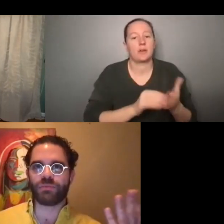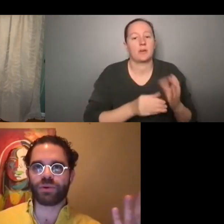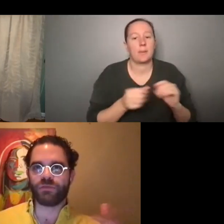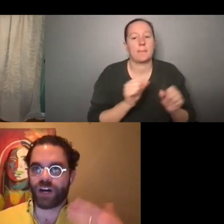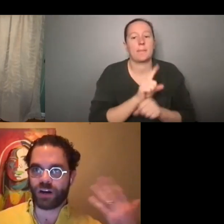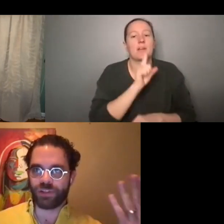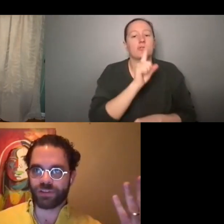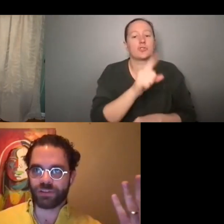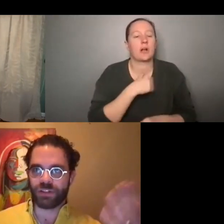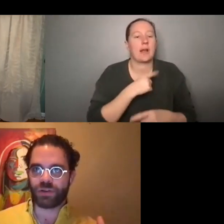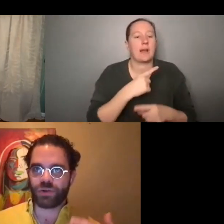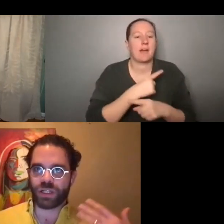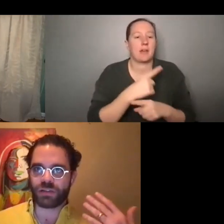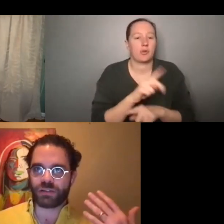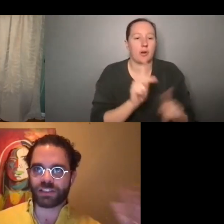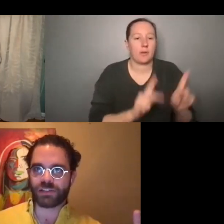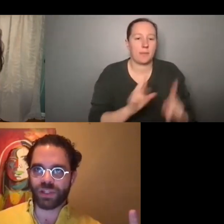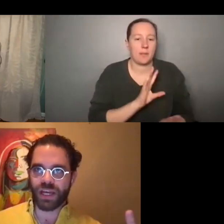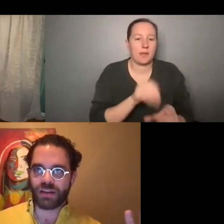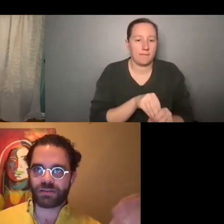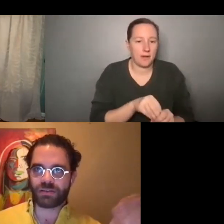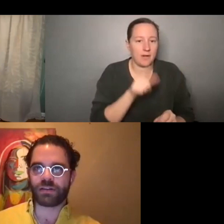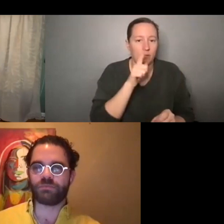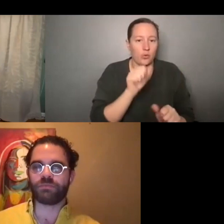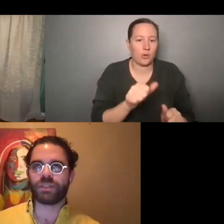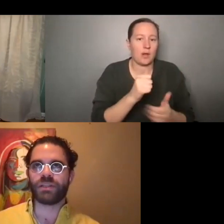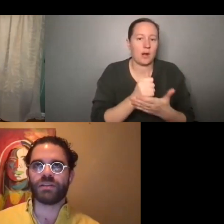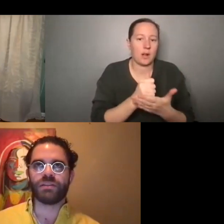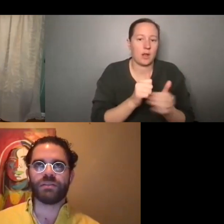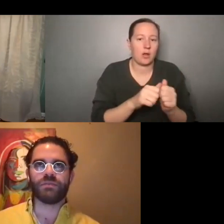accurate people involved who can assist with that.